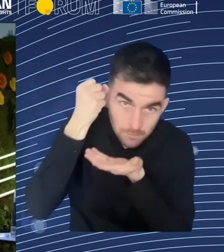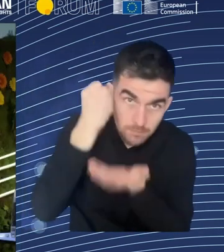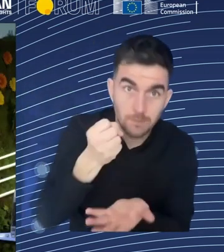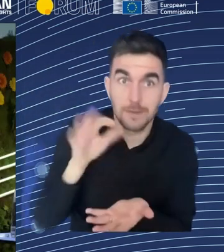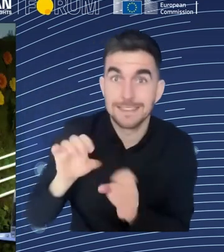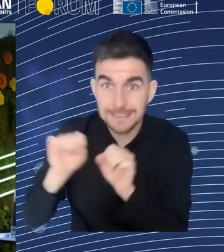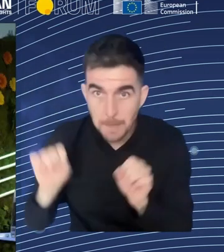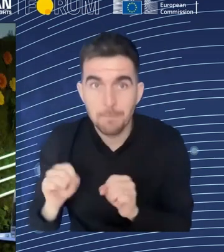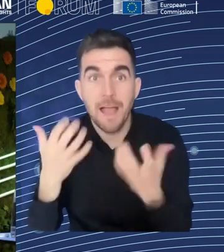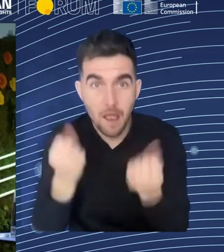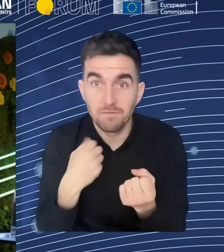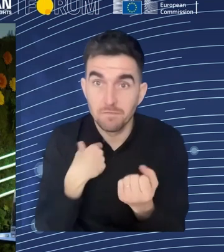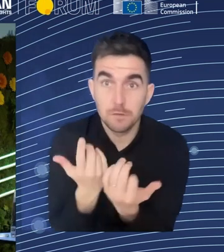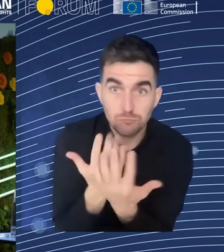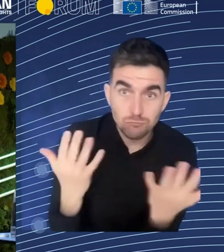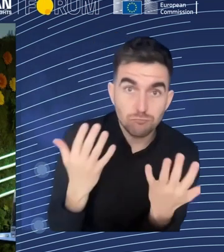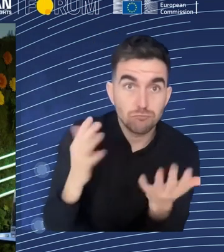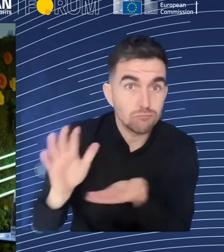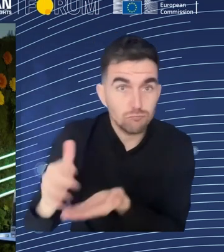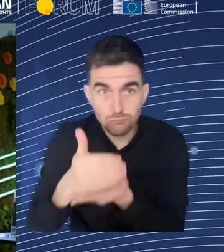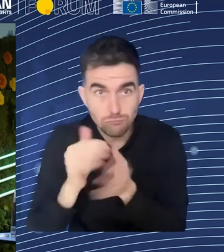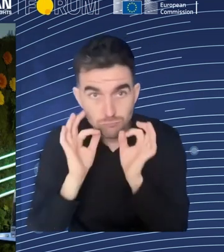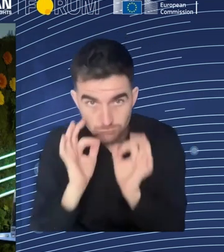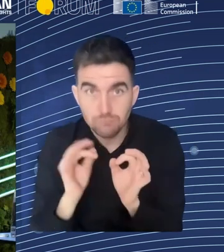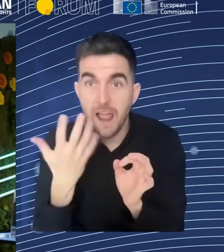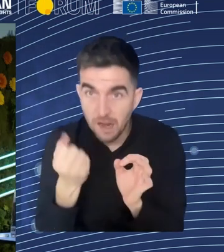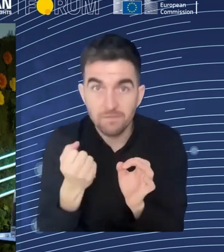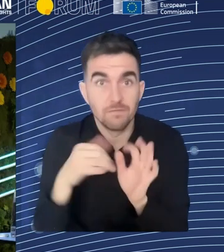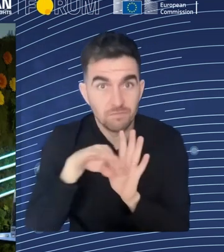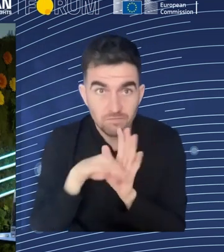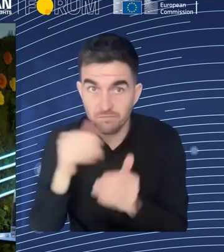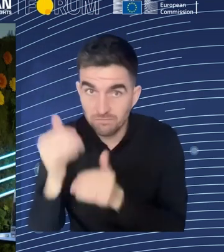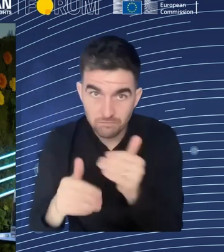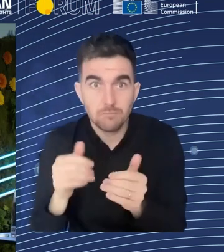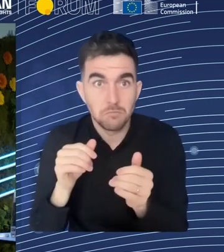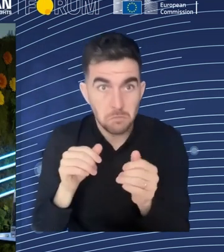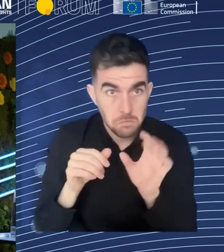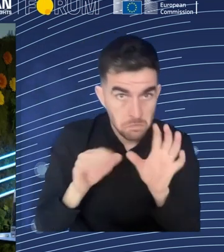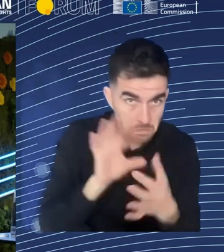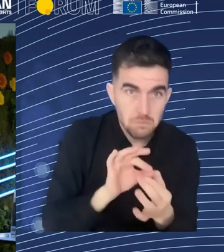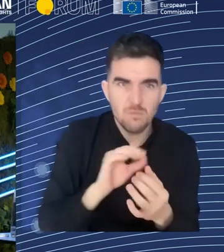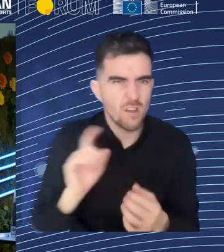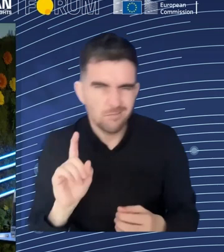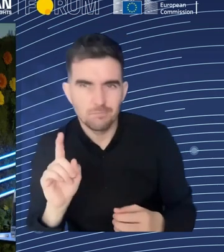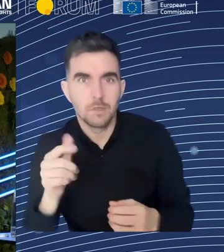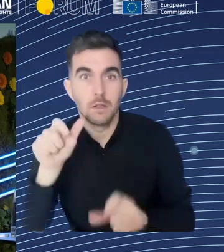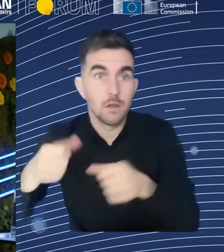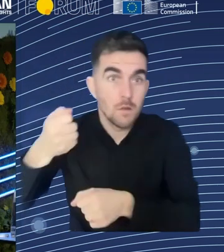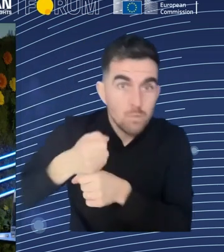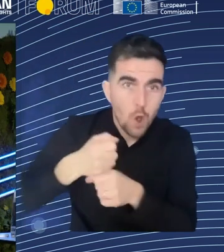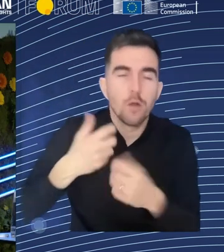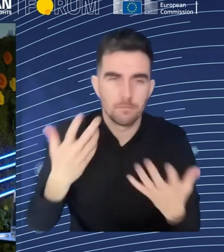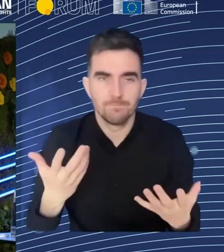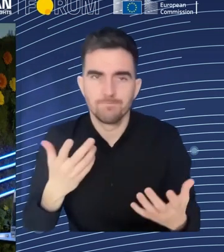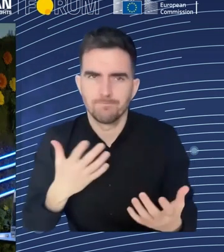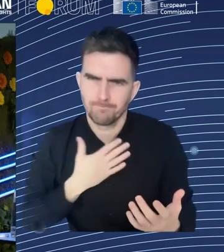At the same time, however, I think we do need to think about whether there are gaps and what those gaps are specifically. And in our